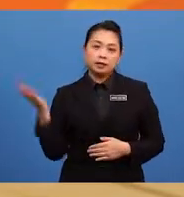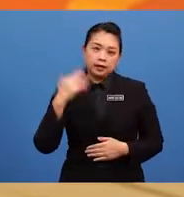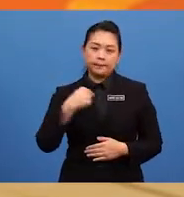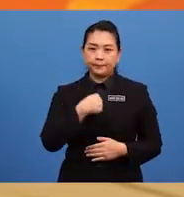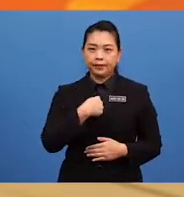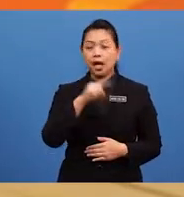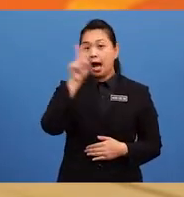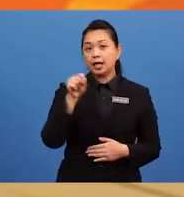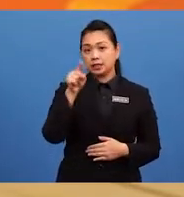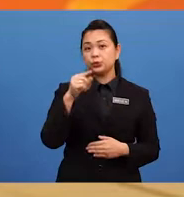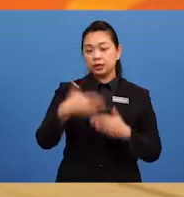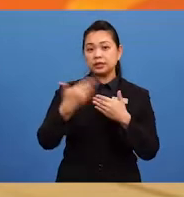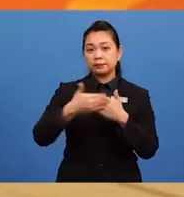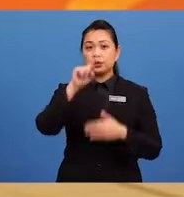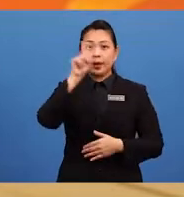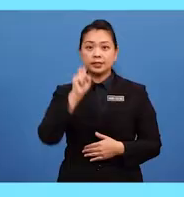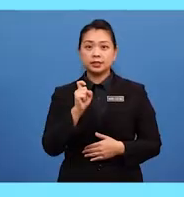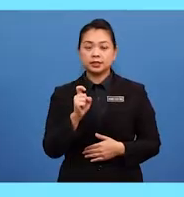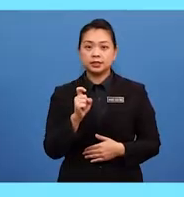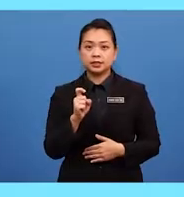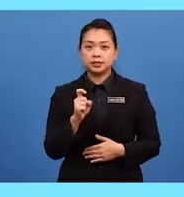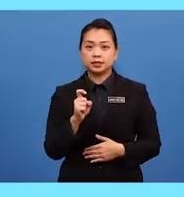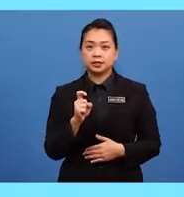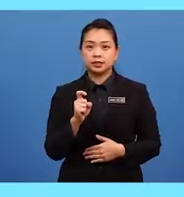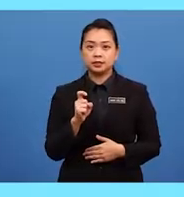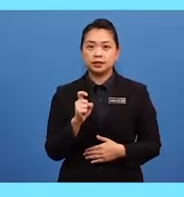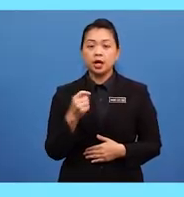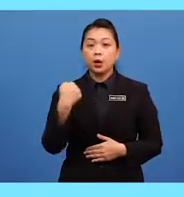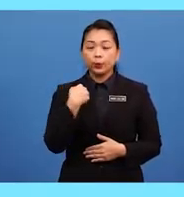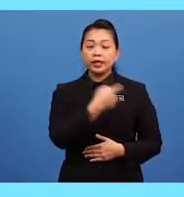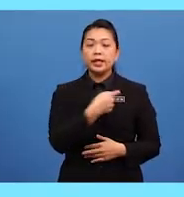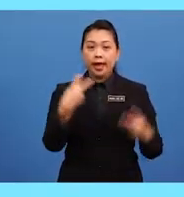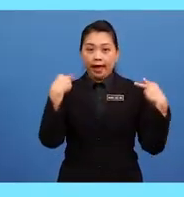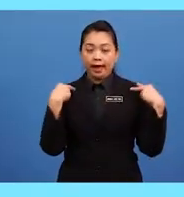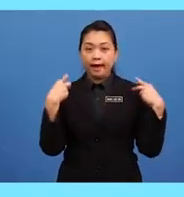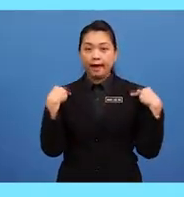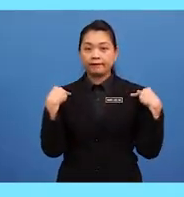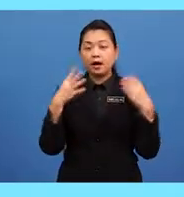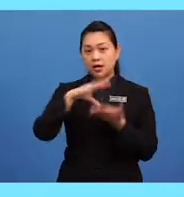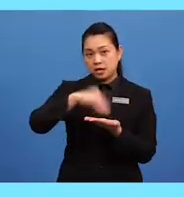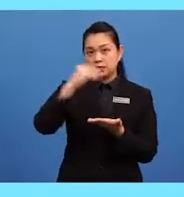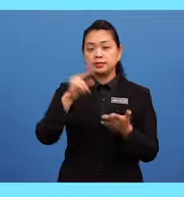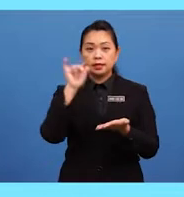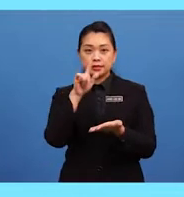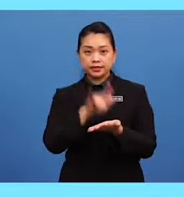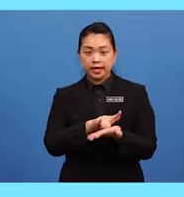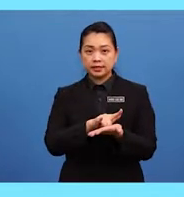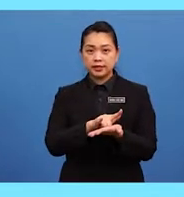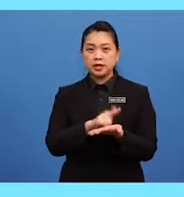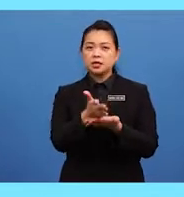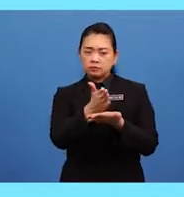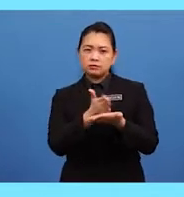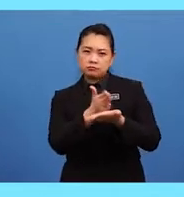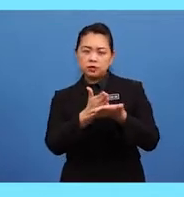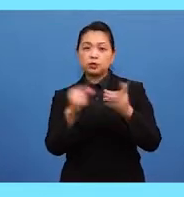me ask you a simple question. Earlier, we have learned that certain words ending